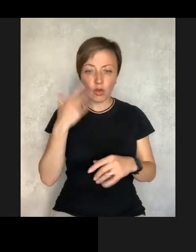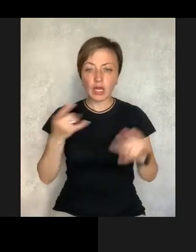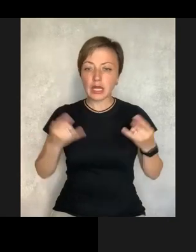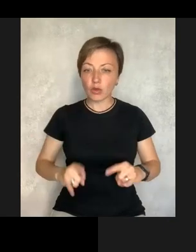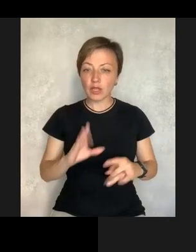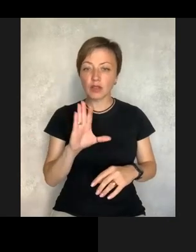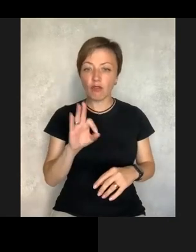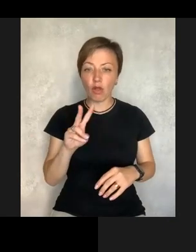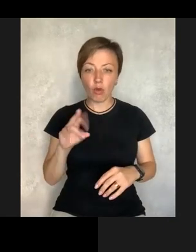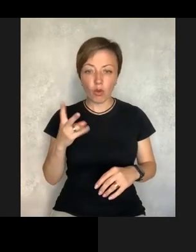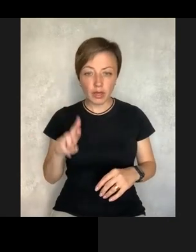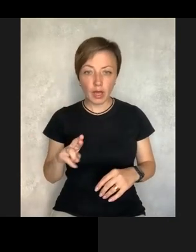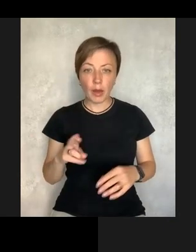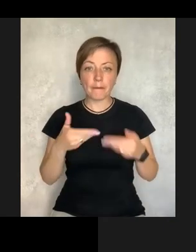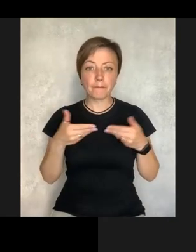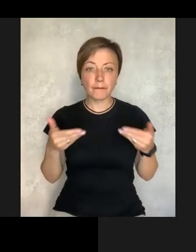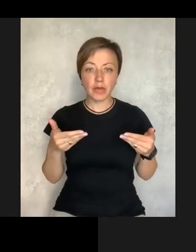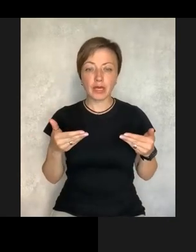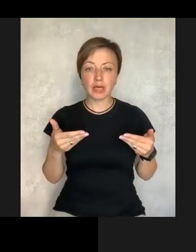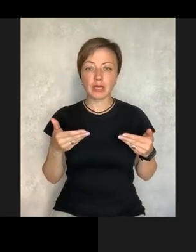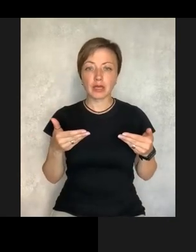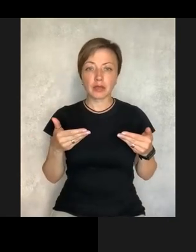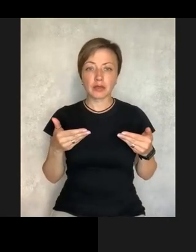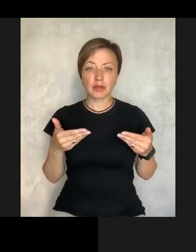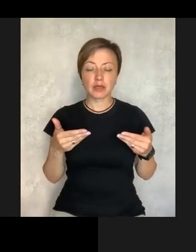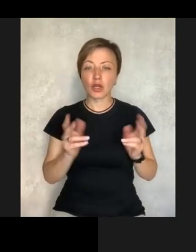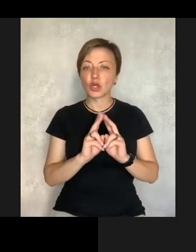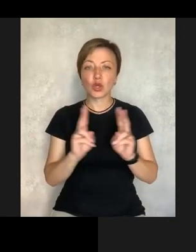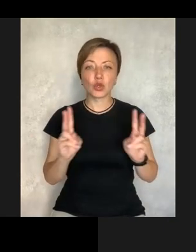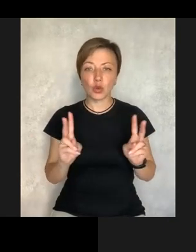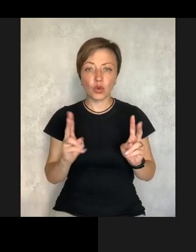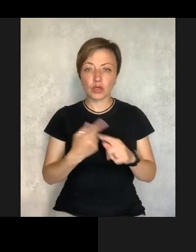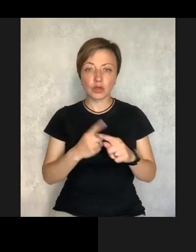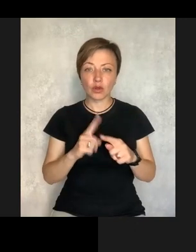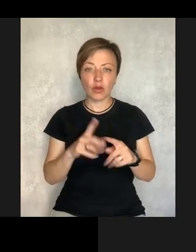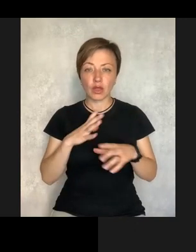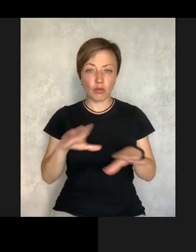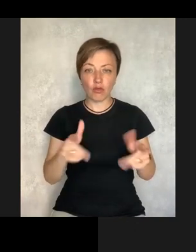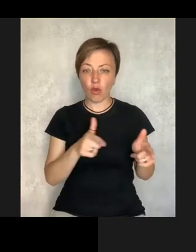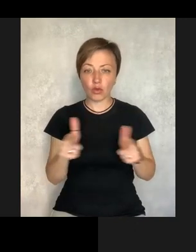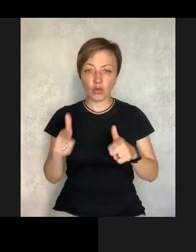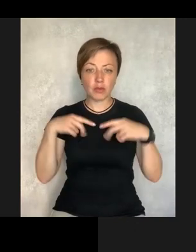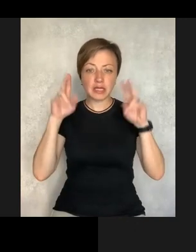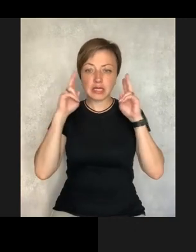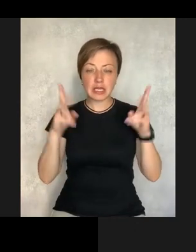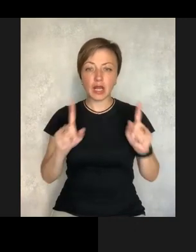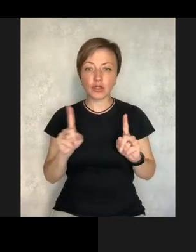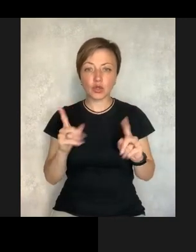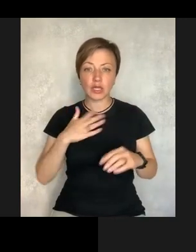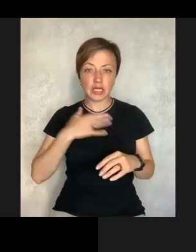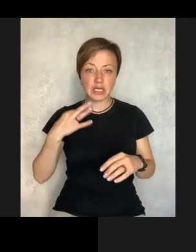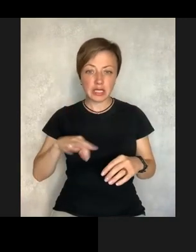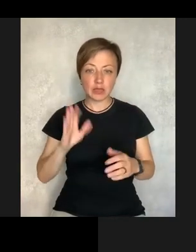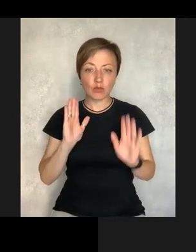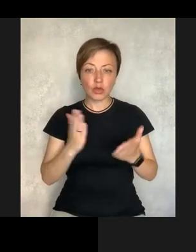And when Volodya was born, well, no one was prepared for that because